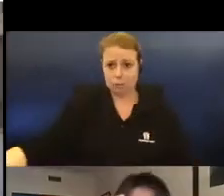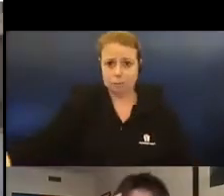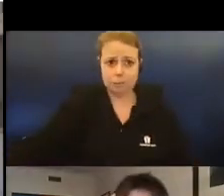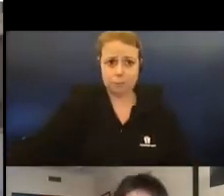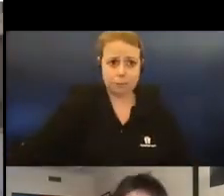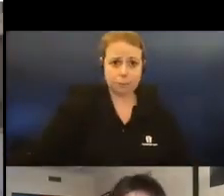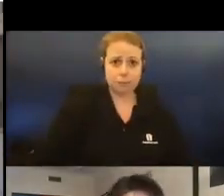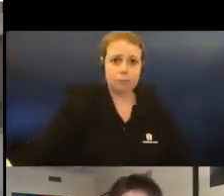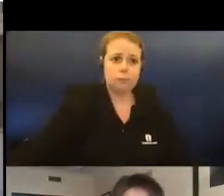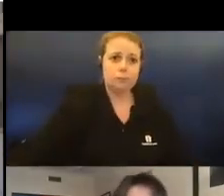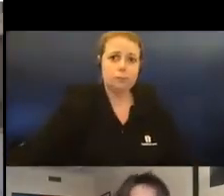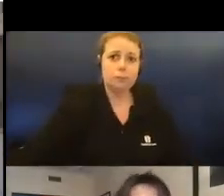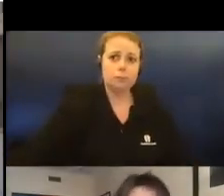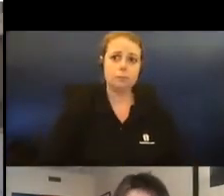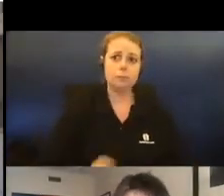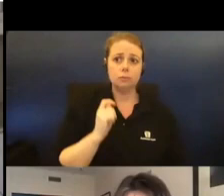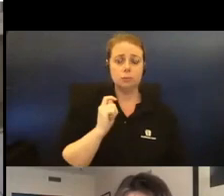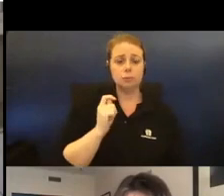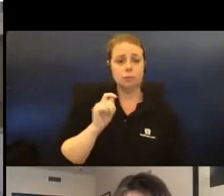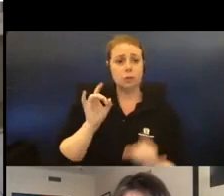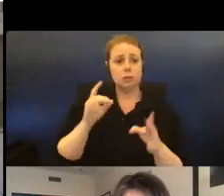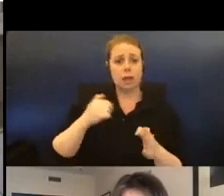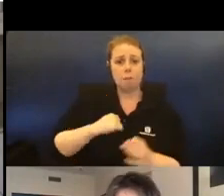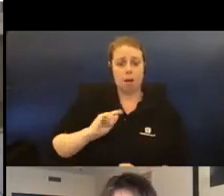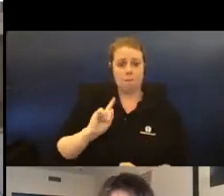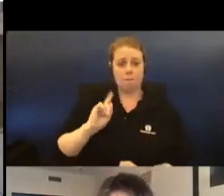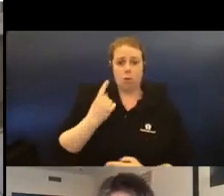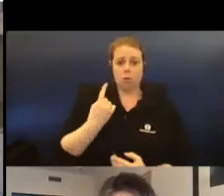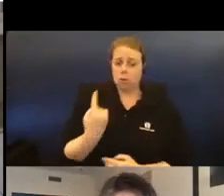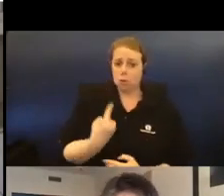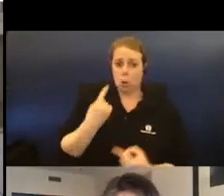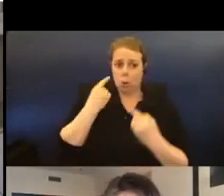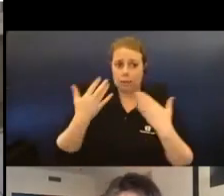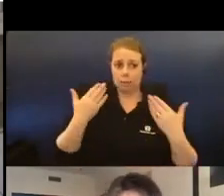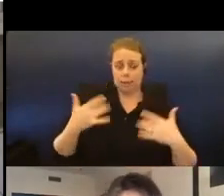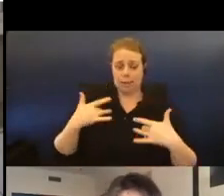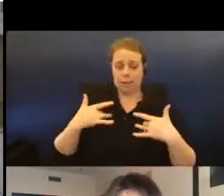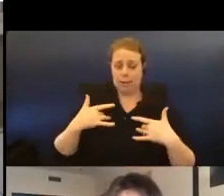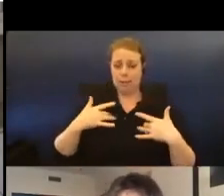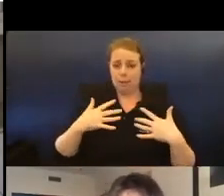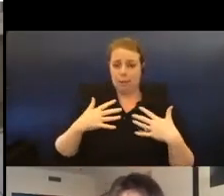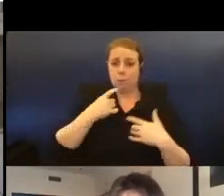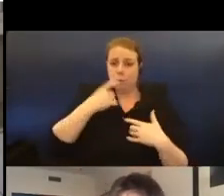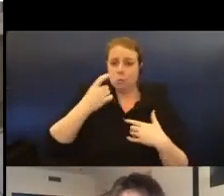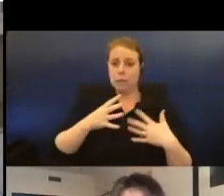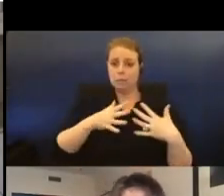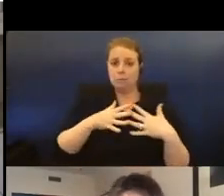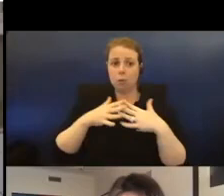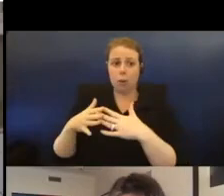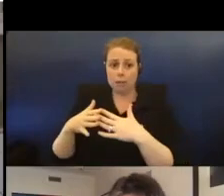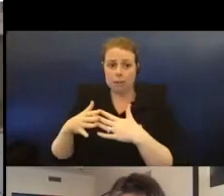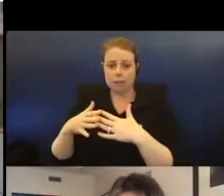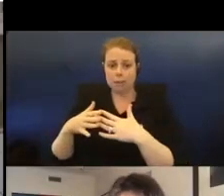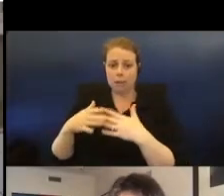Soon after, I staged my first solo exhibition at the Living Museum of the West, where I presented replicas of ball arts from many